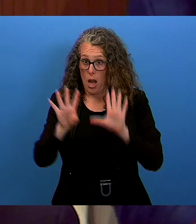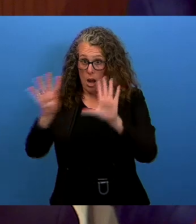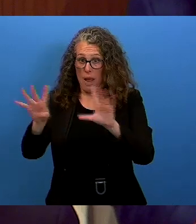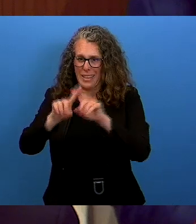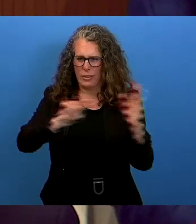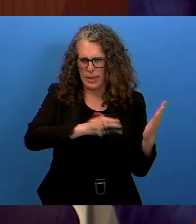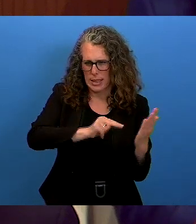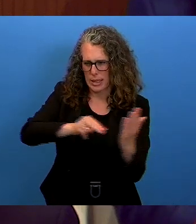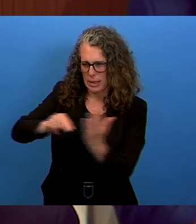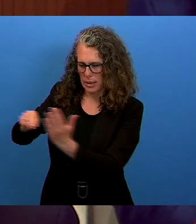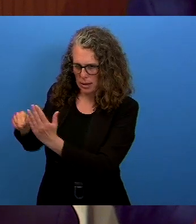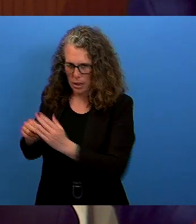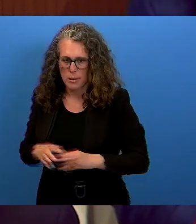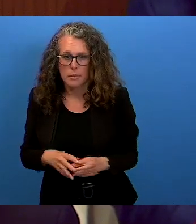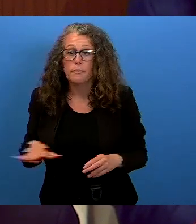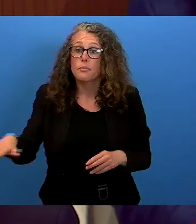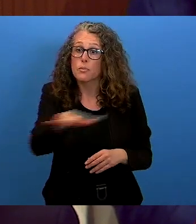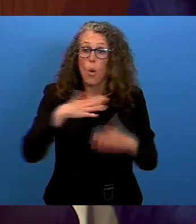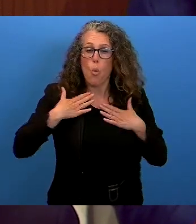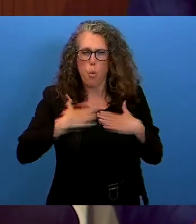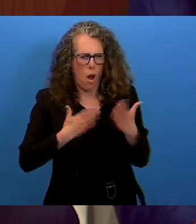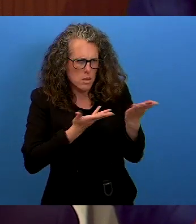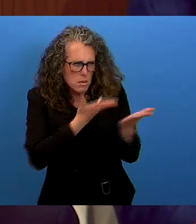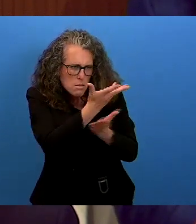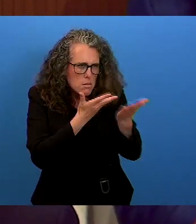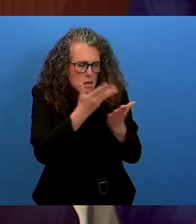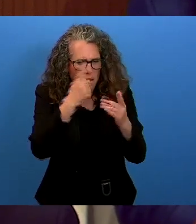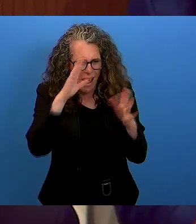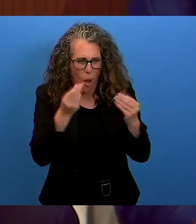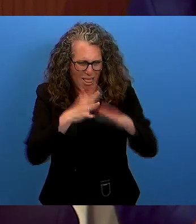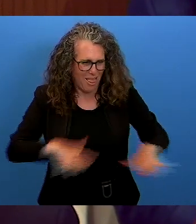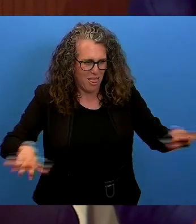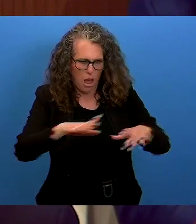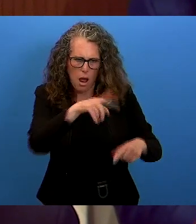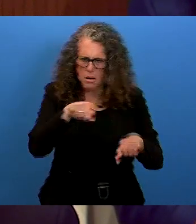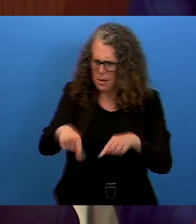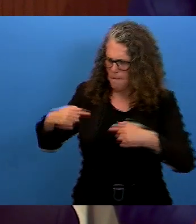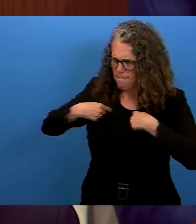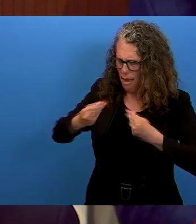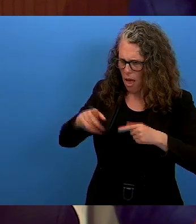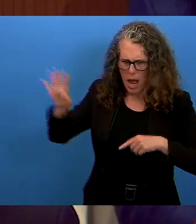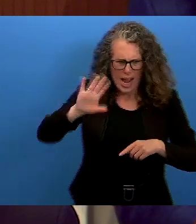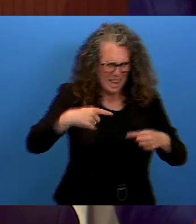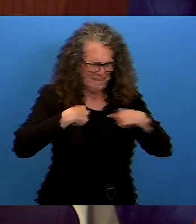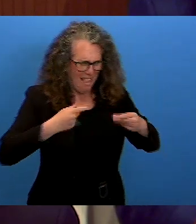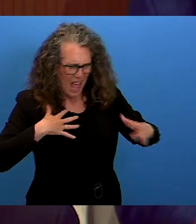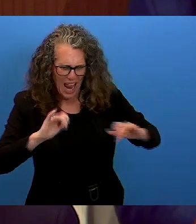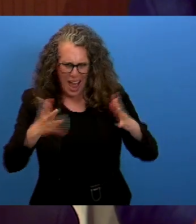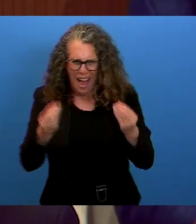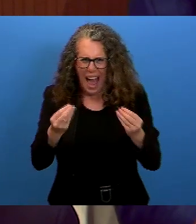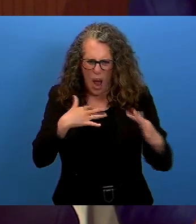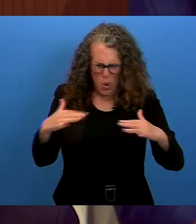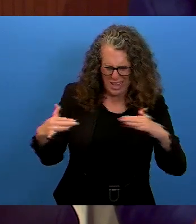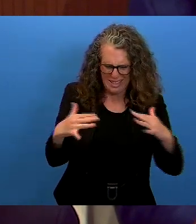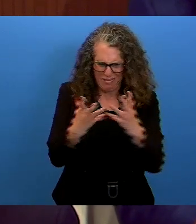include, for instance, to pursue dialogue towards peaceful resolution of territorial claims of indigenous communities, or to align